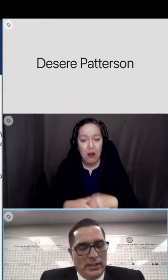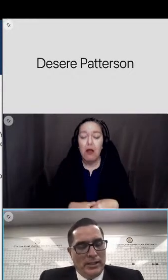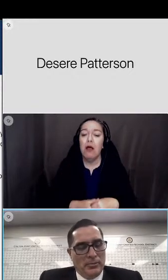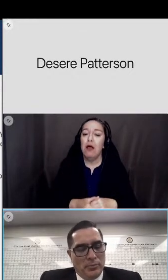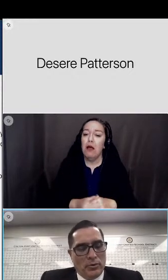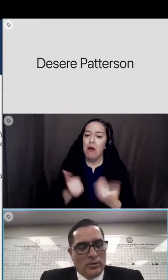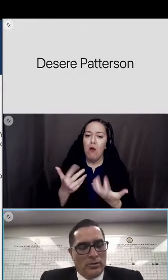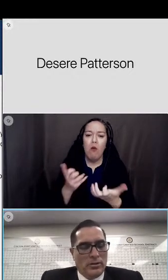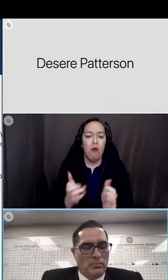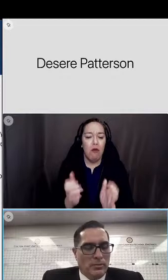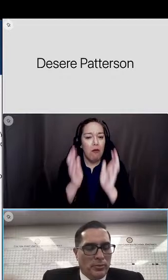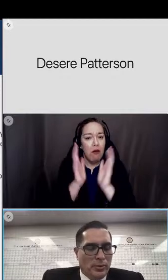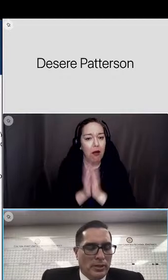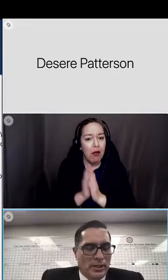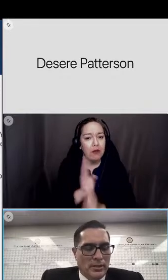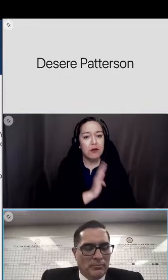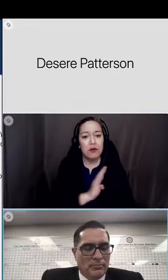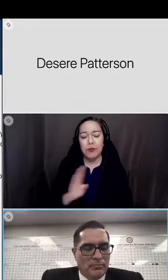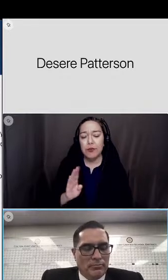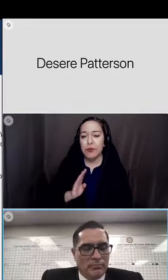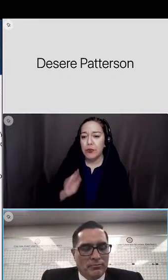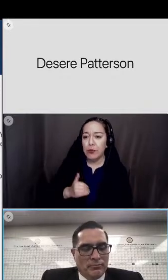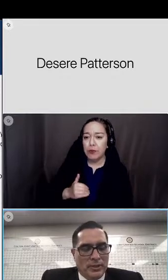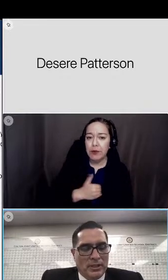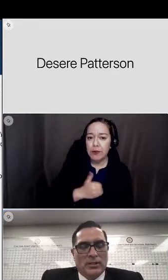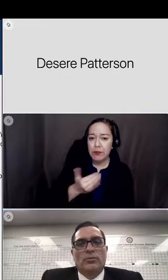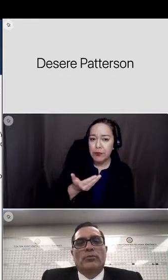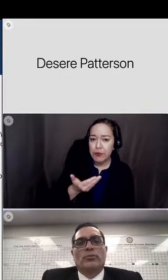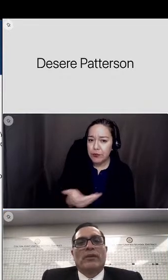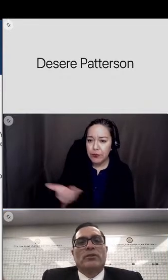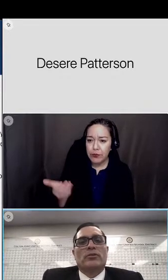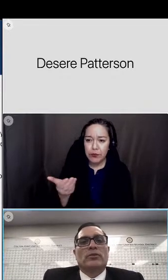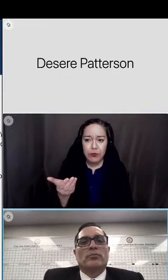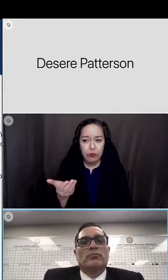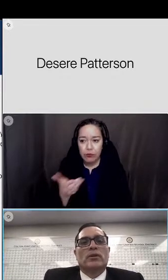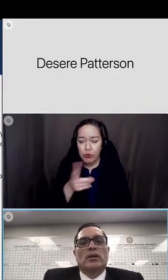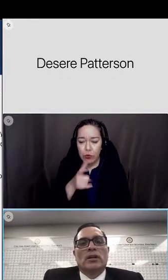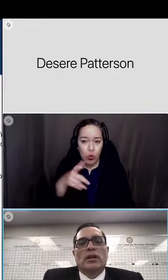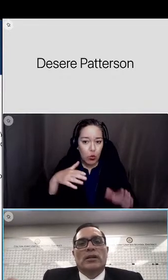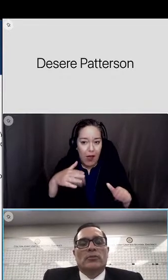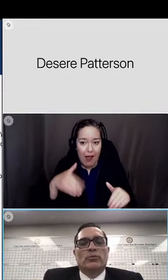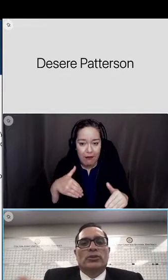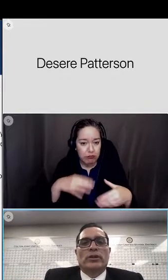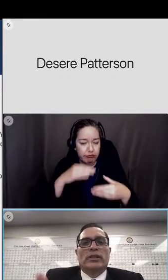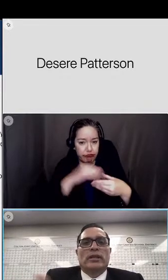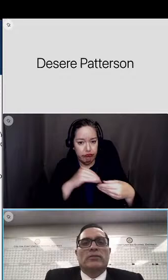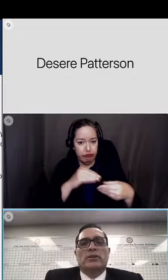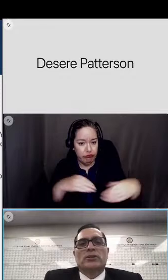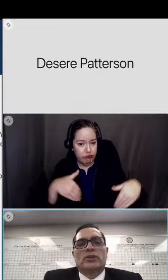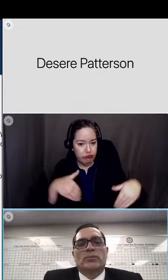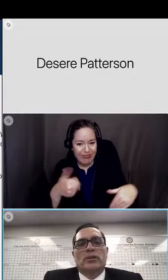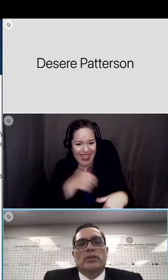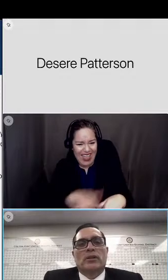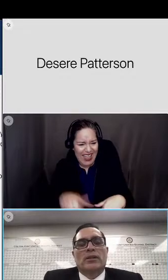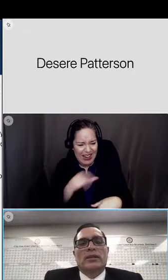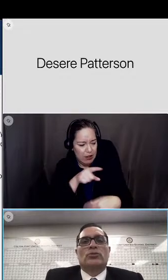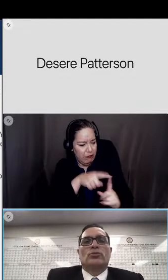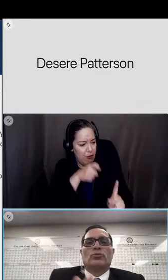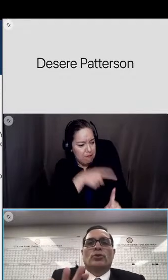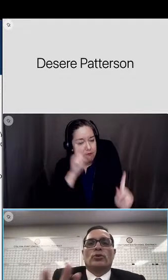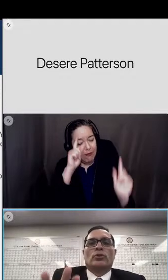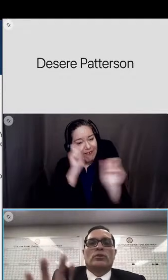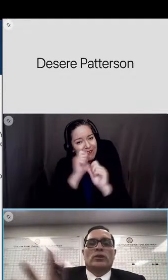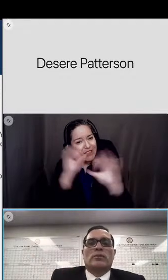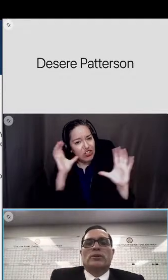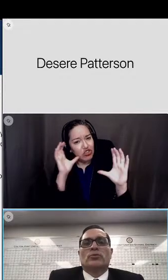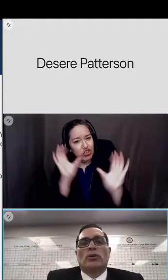ask any board member who we haven't heard from, was there anything in the vision statement that